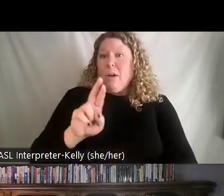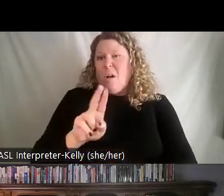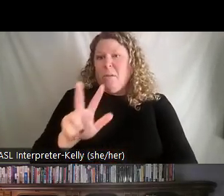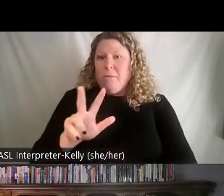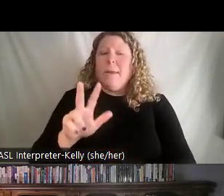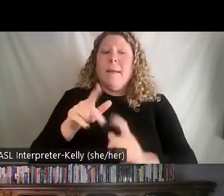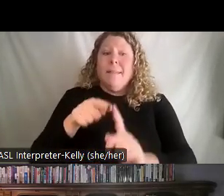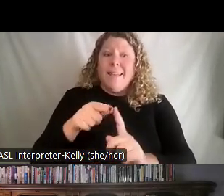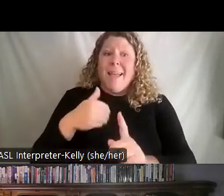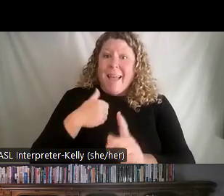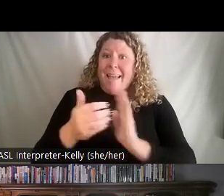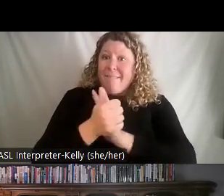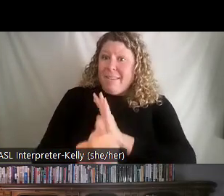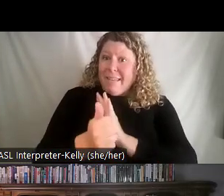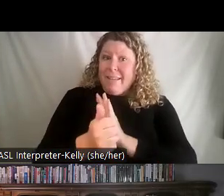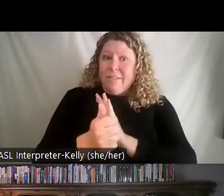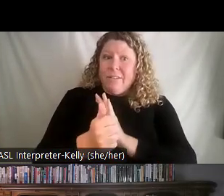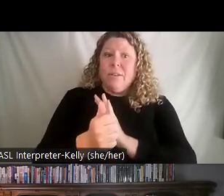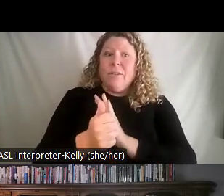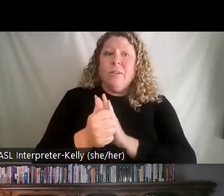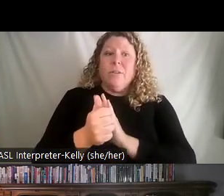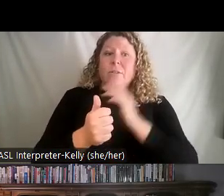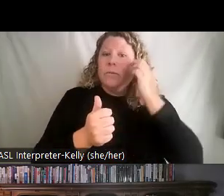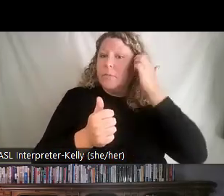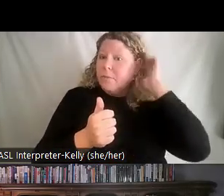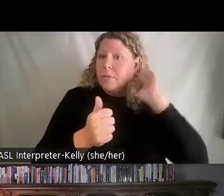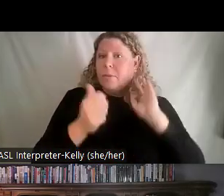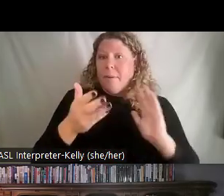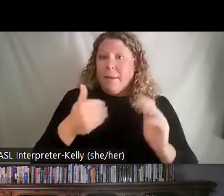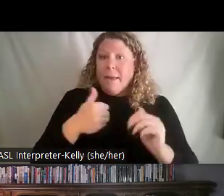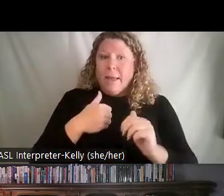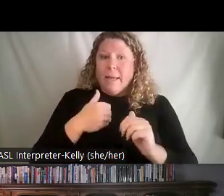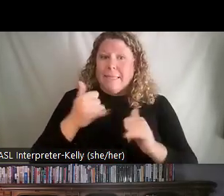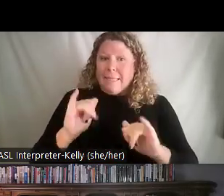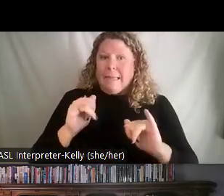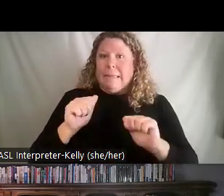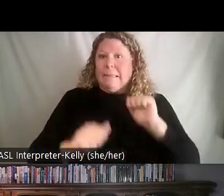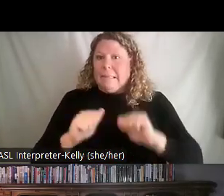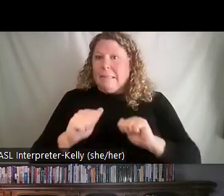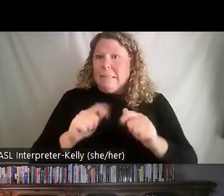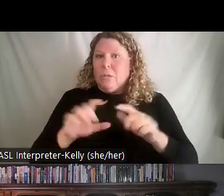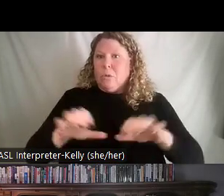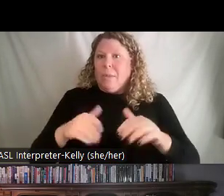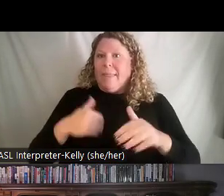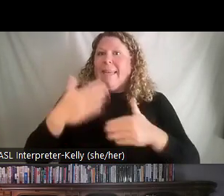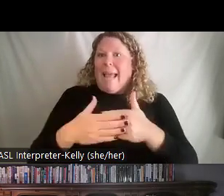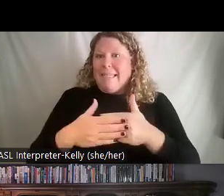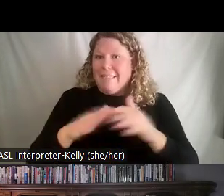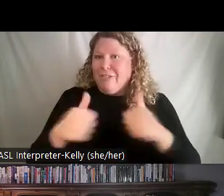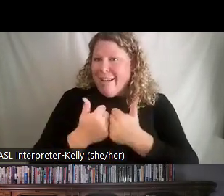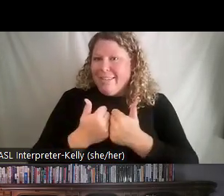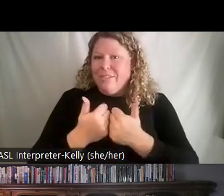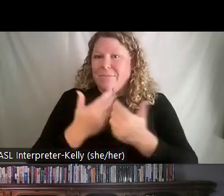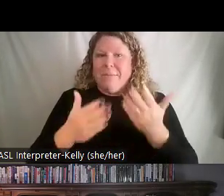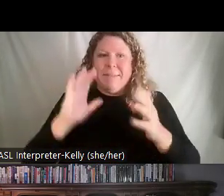still, you know, they're going to demonstrate that they have that knowledge, that ability. They may appear hesitant to finish or to take that next step. They may seem scared,